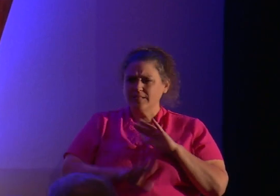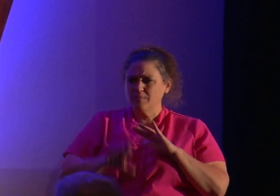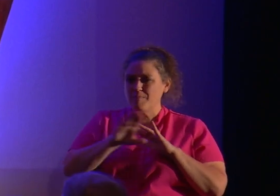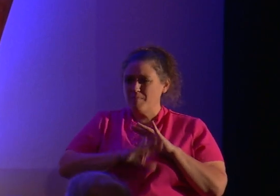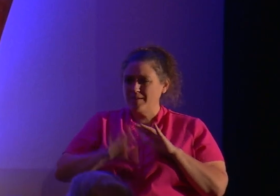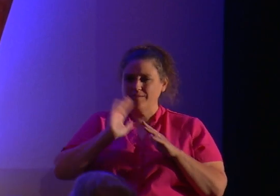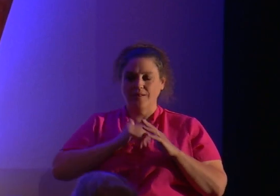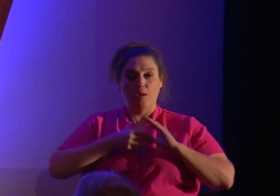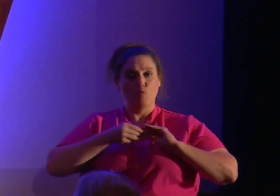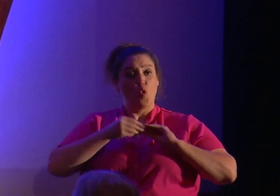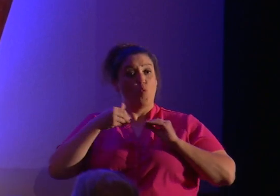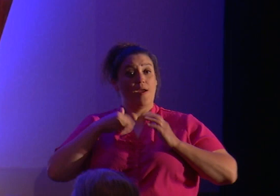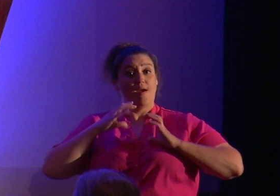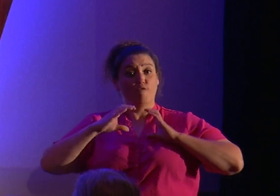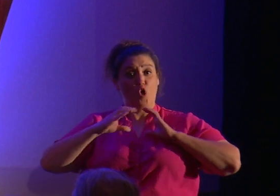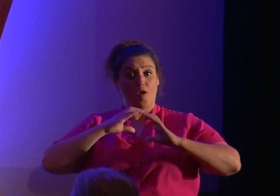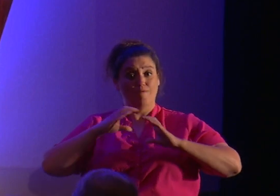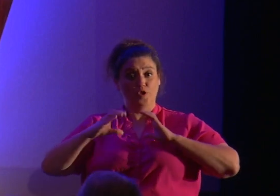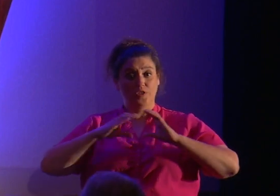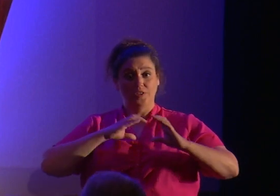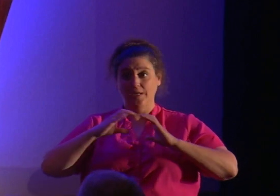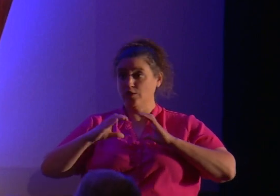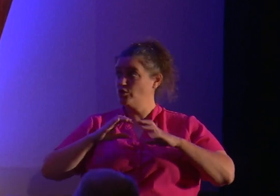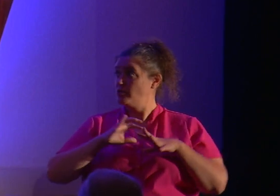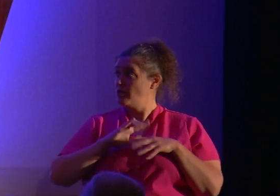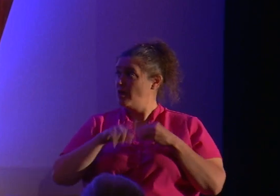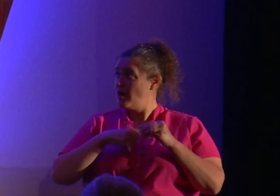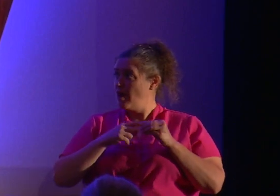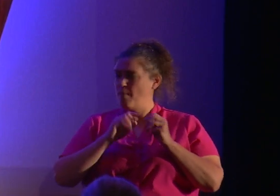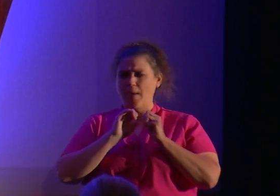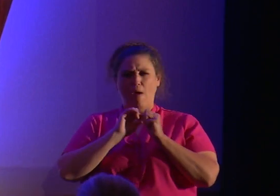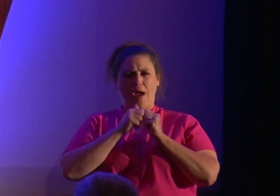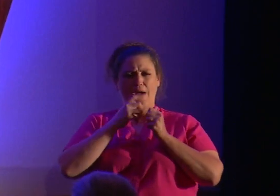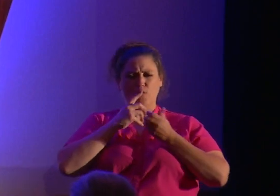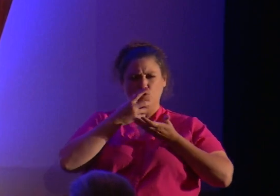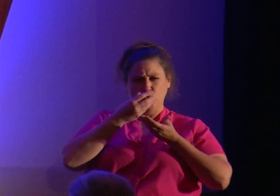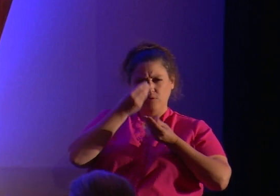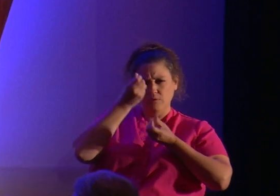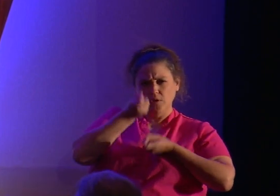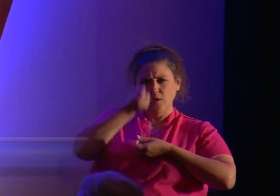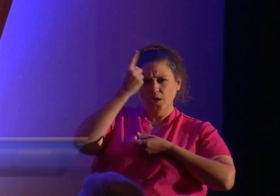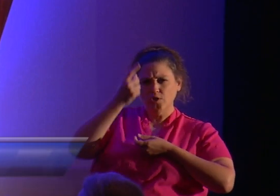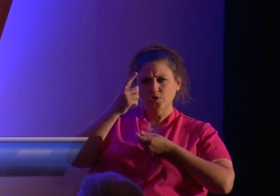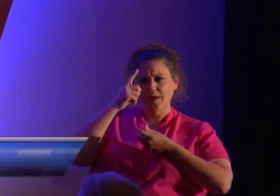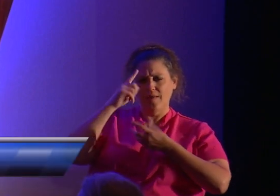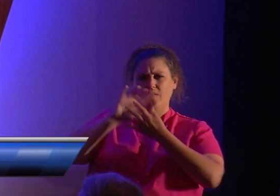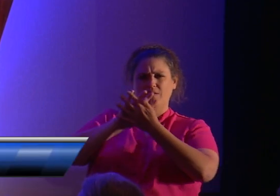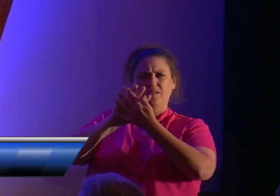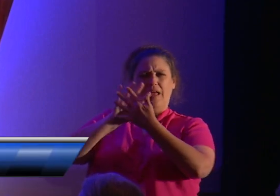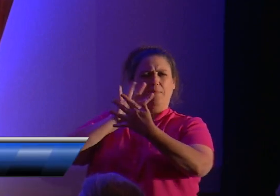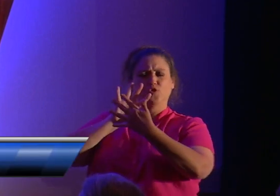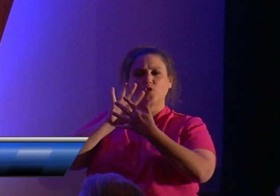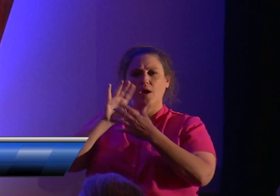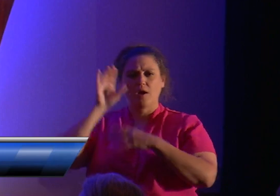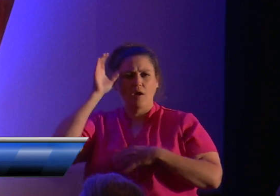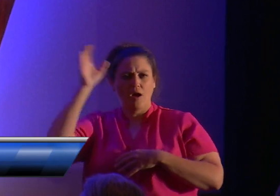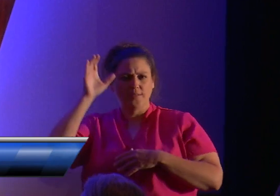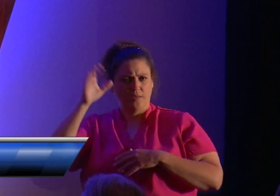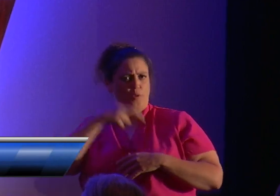of it. We have conversations that kind of concretize these abstract concepts that religious people say they believe. But when you actually